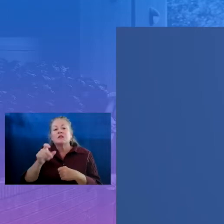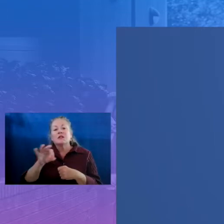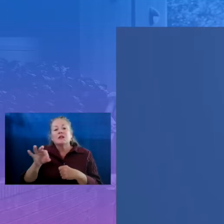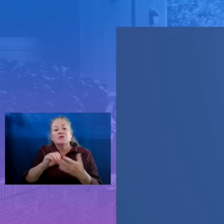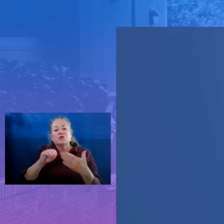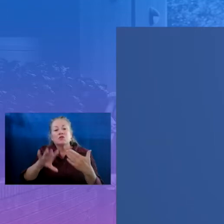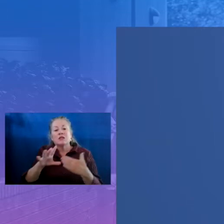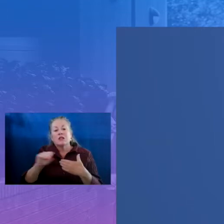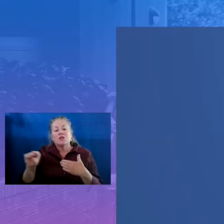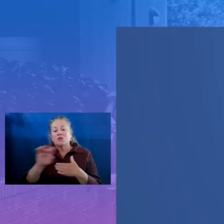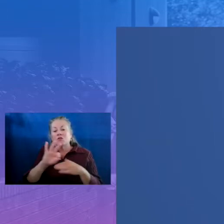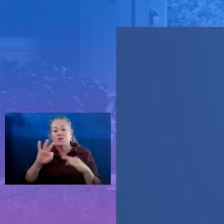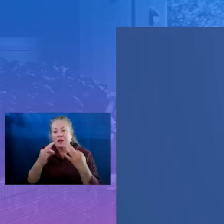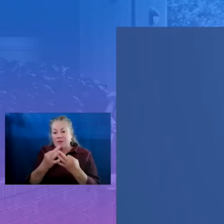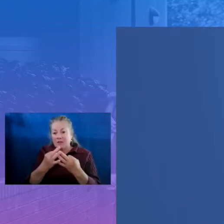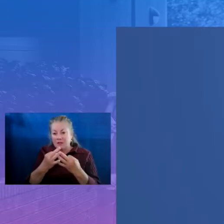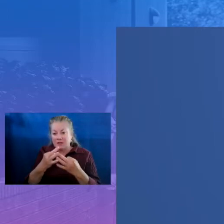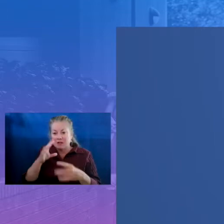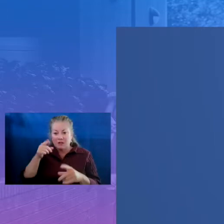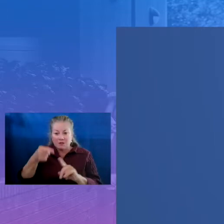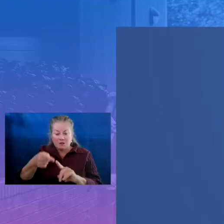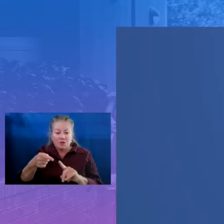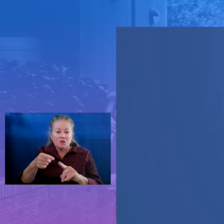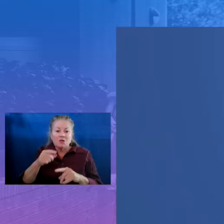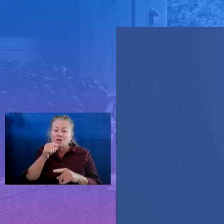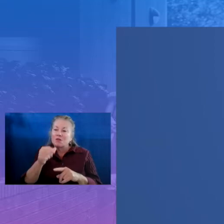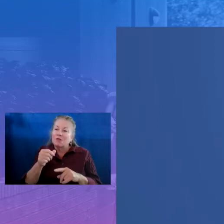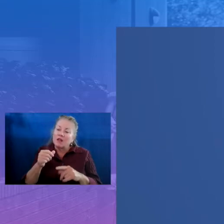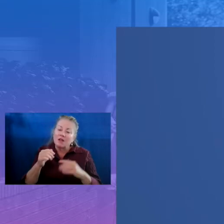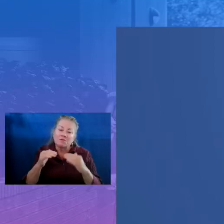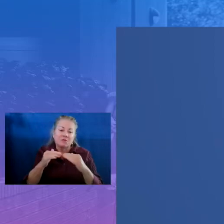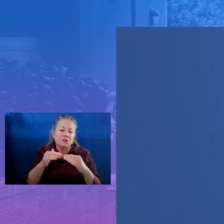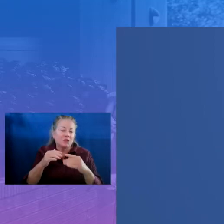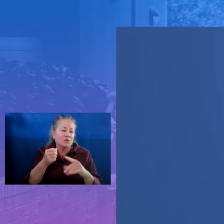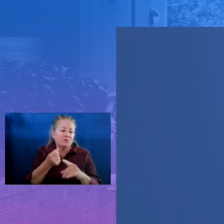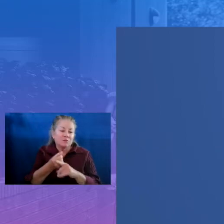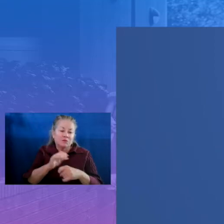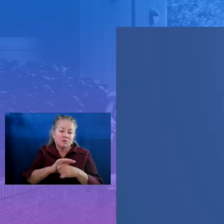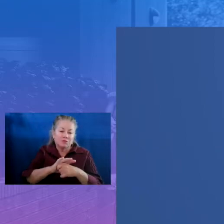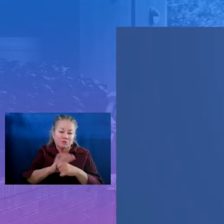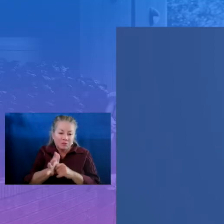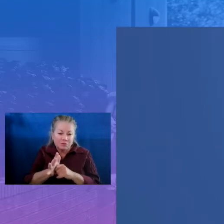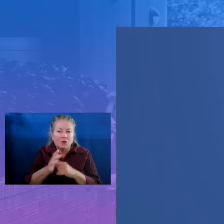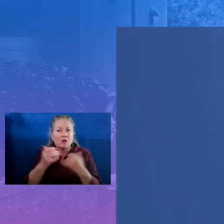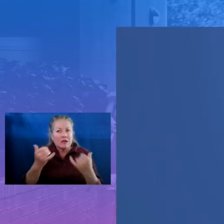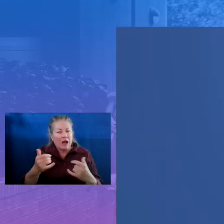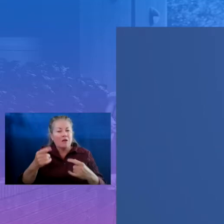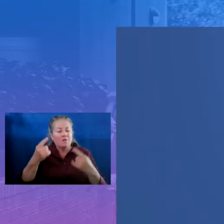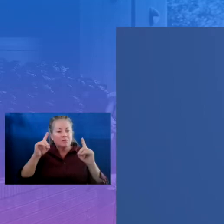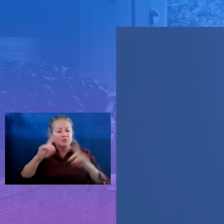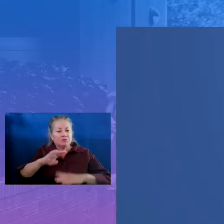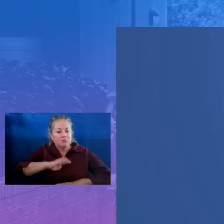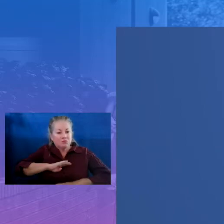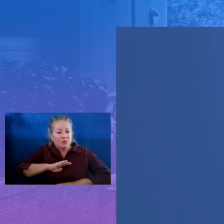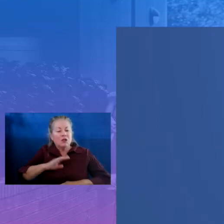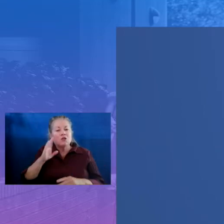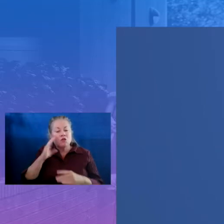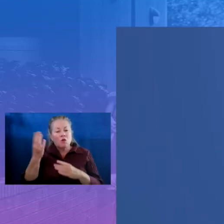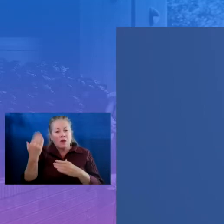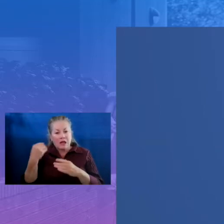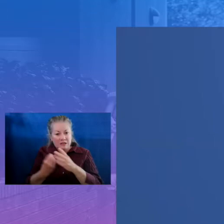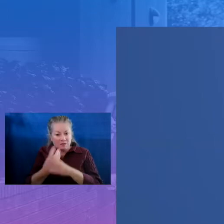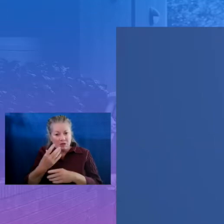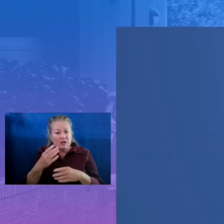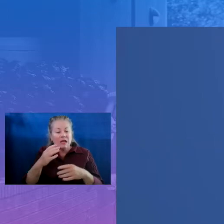those disproportionately impacted by the pandemic, are met. As many of you know, last spring, Ed, in partnership with the National Comprehensive